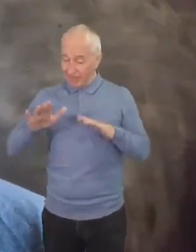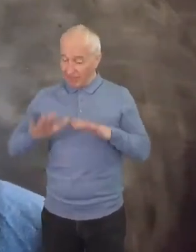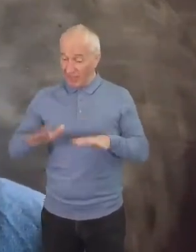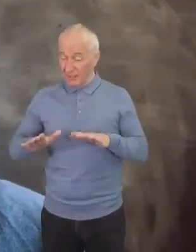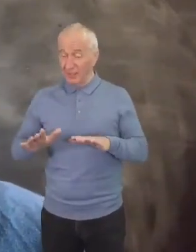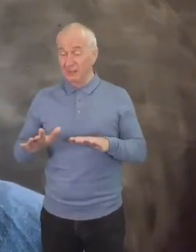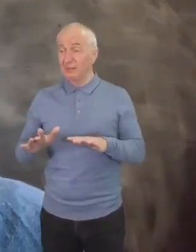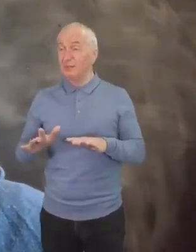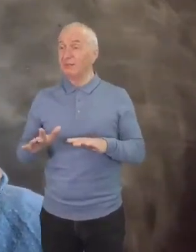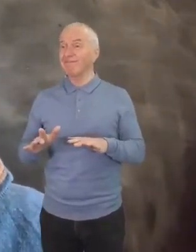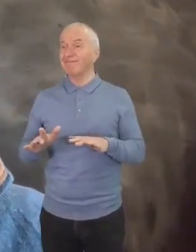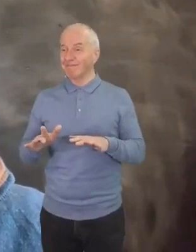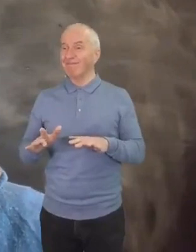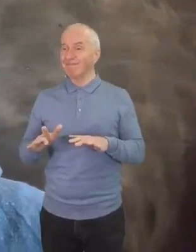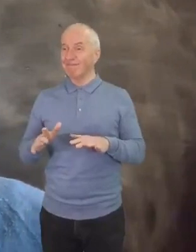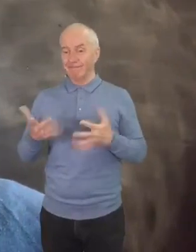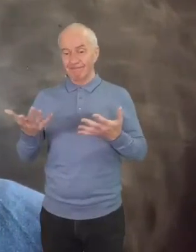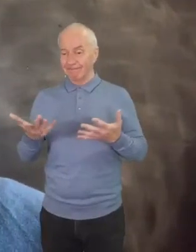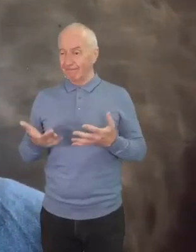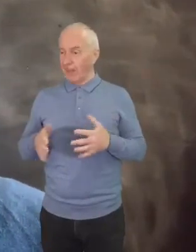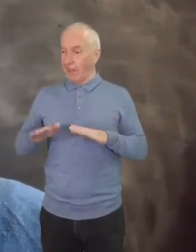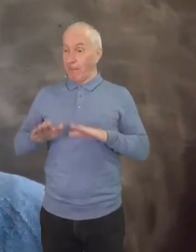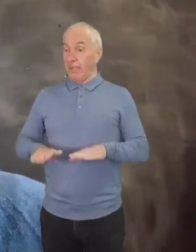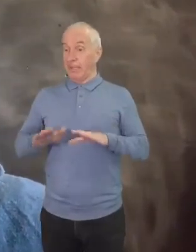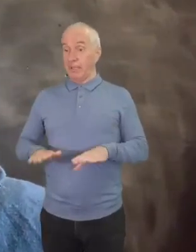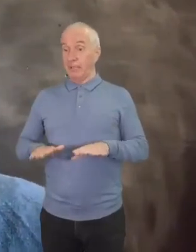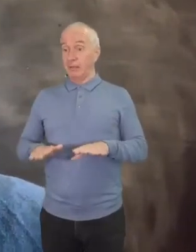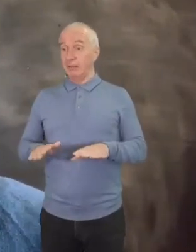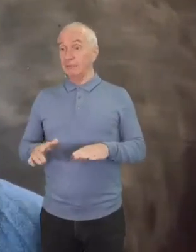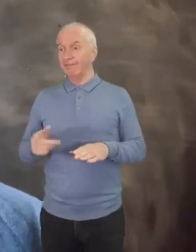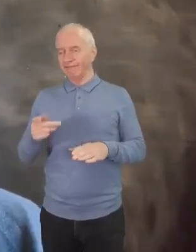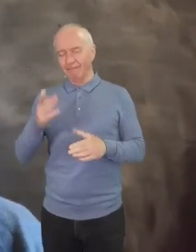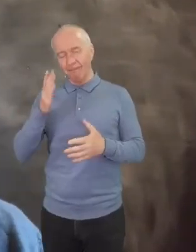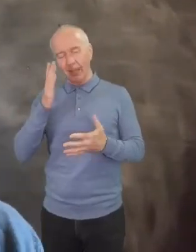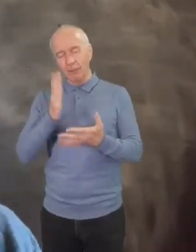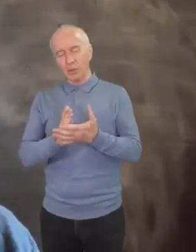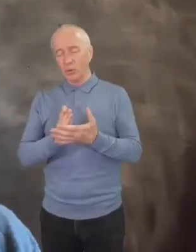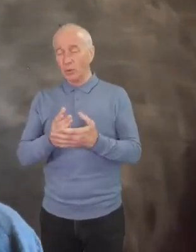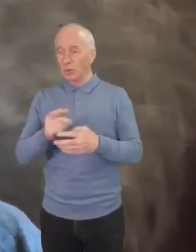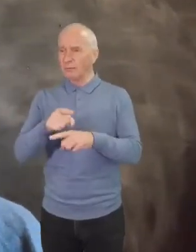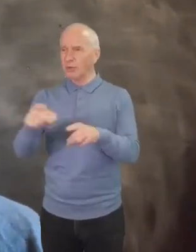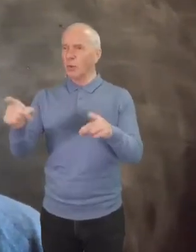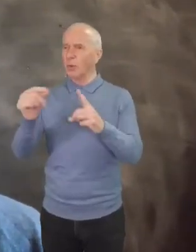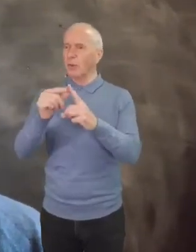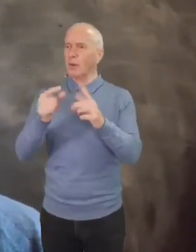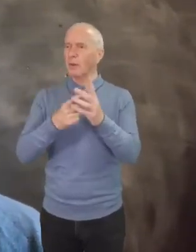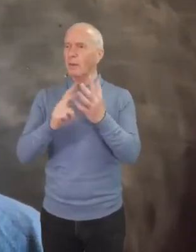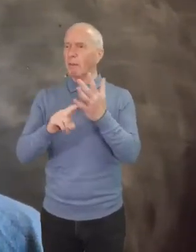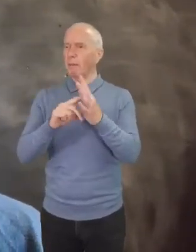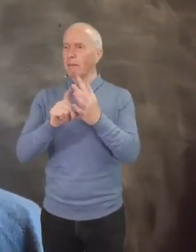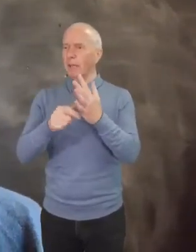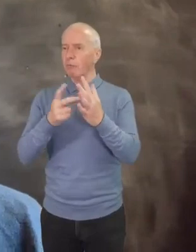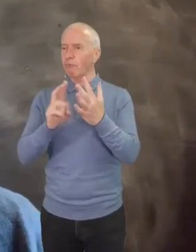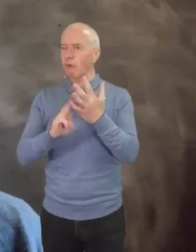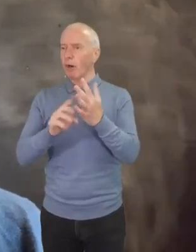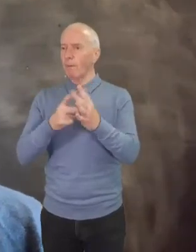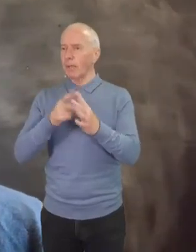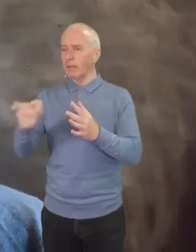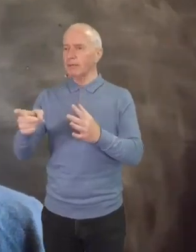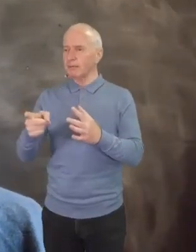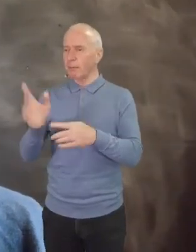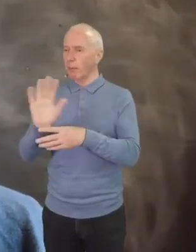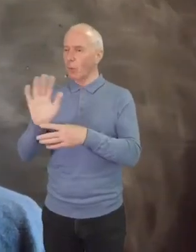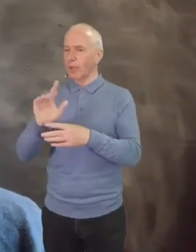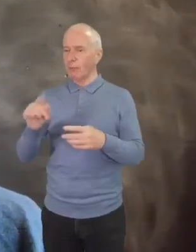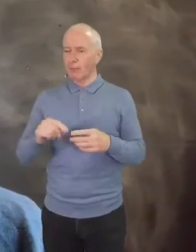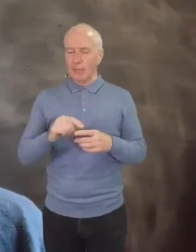well, British. And I'm sure many of us saw the Panorama episode on racism in the C of E, where numerous